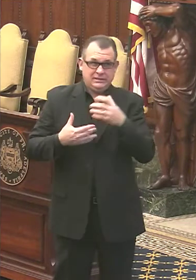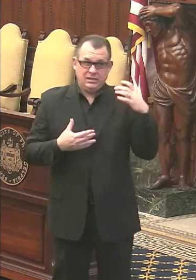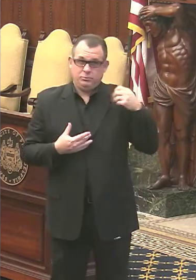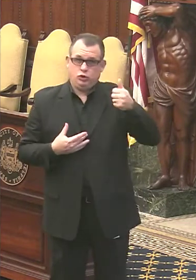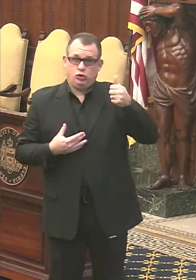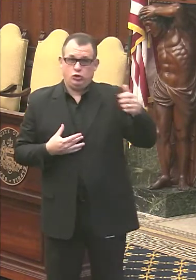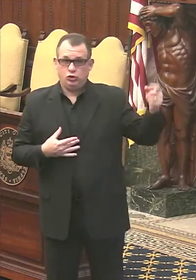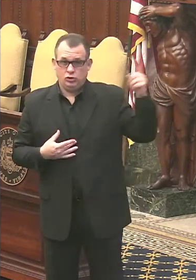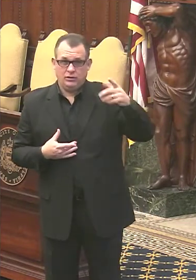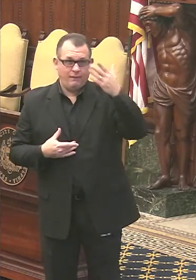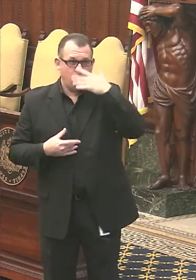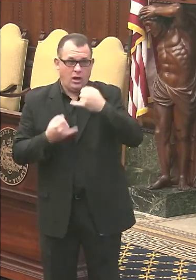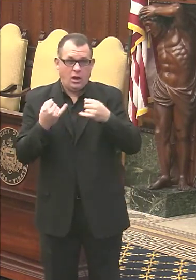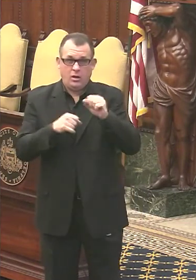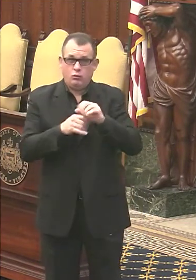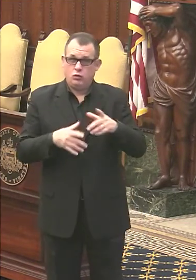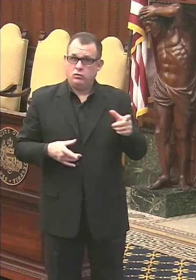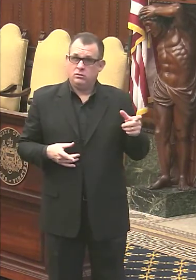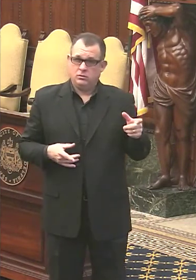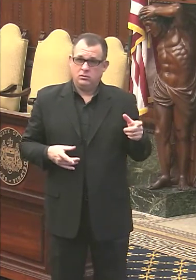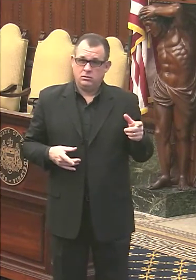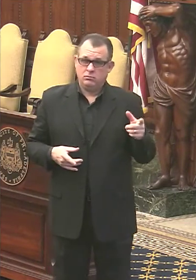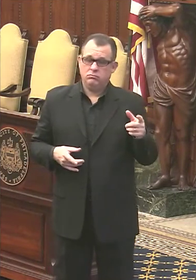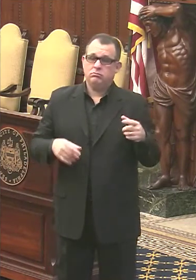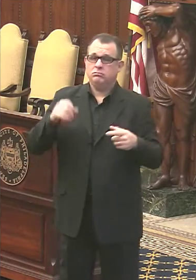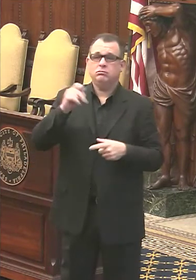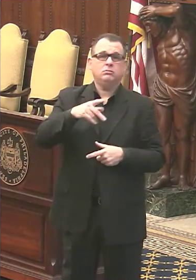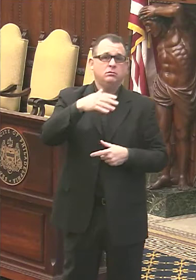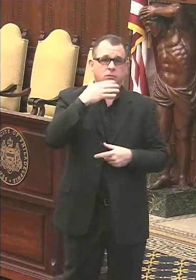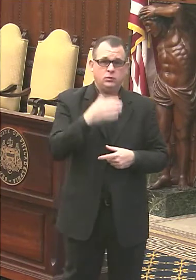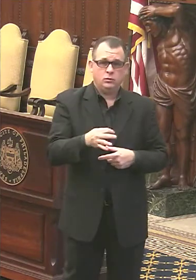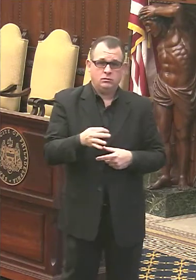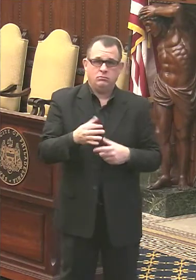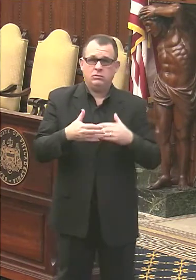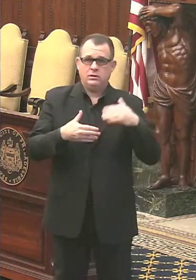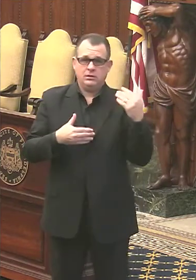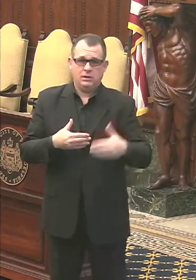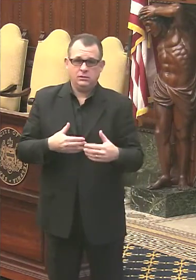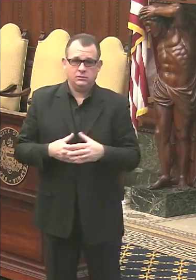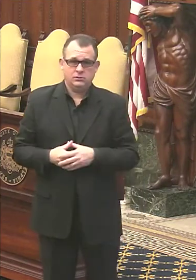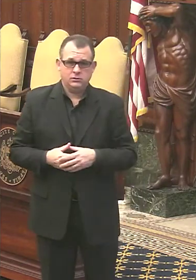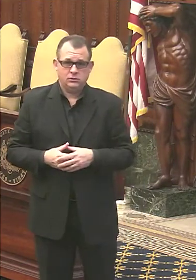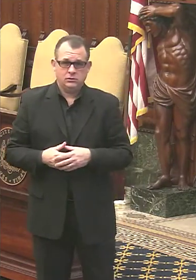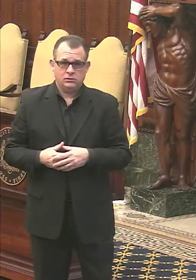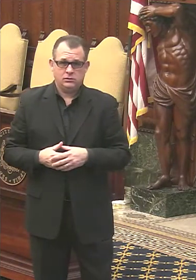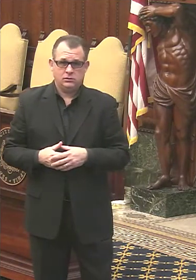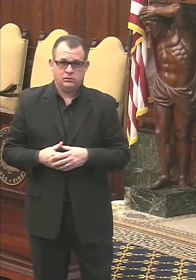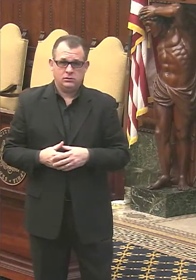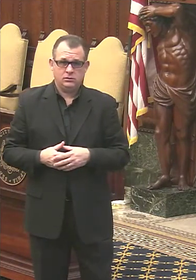the frontline. Okay. Thank you. All right. Thank you, Martin. Let's go to Jenny DeHoff of Philadelphia weekly.